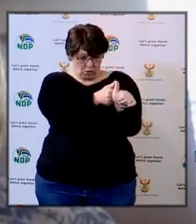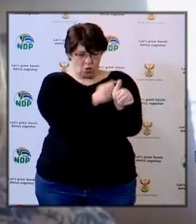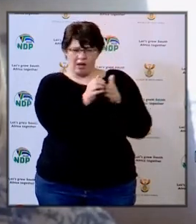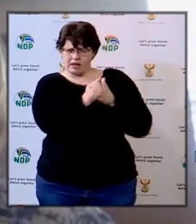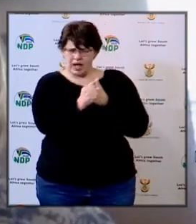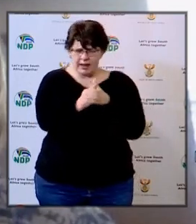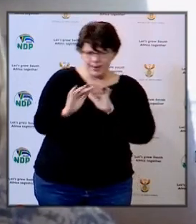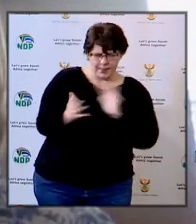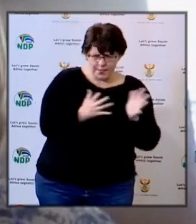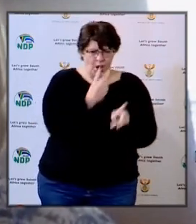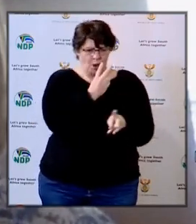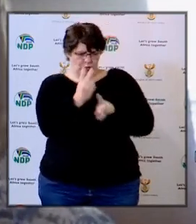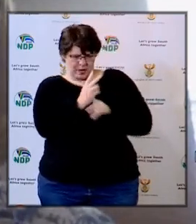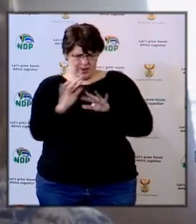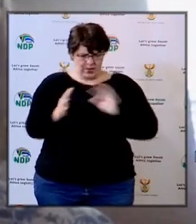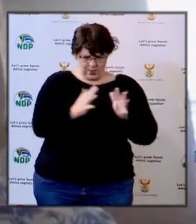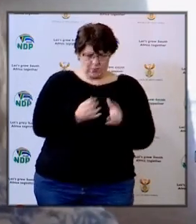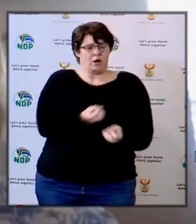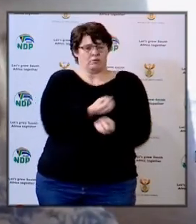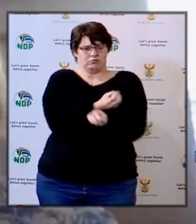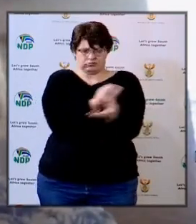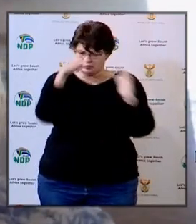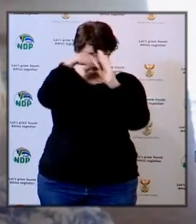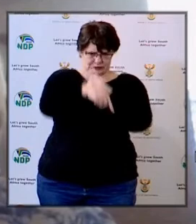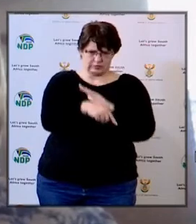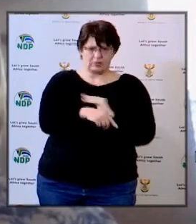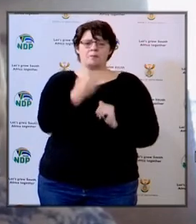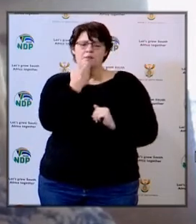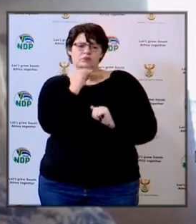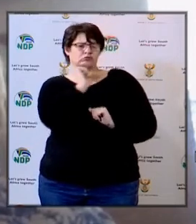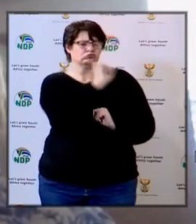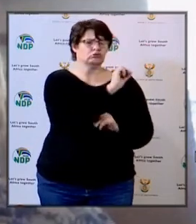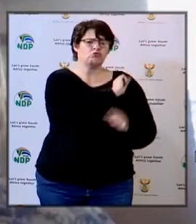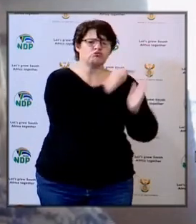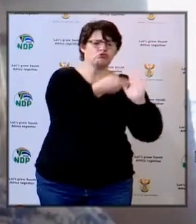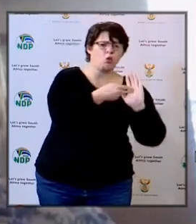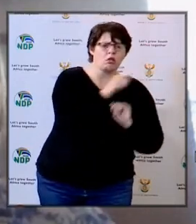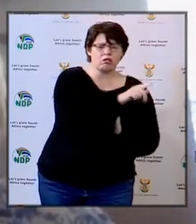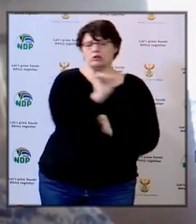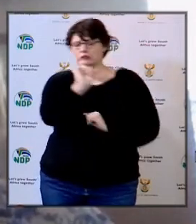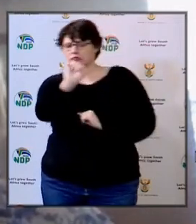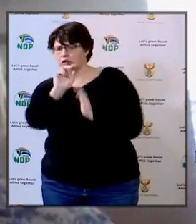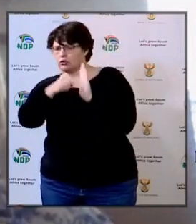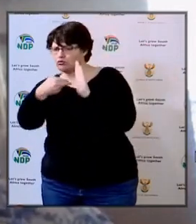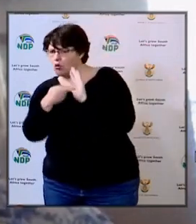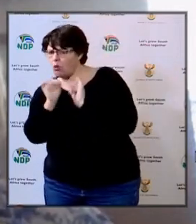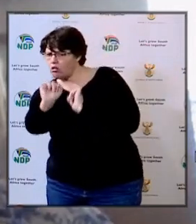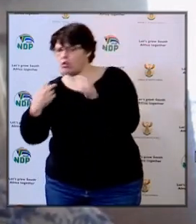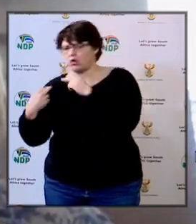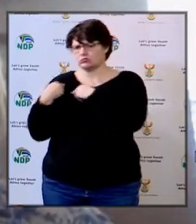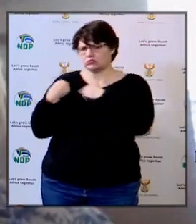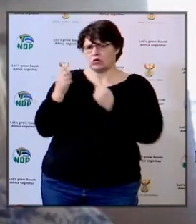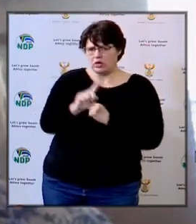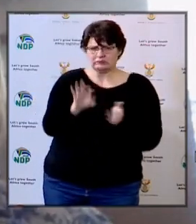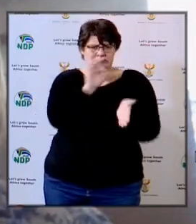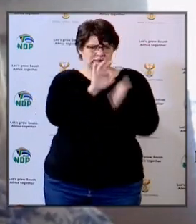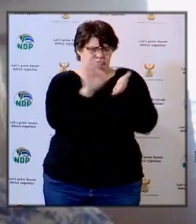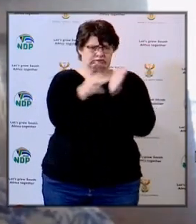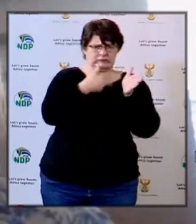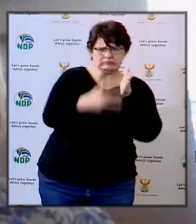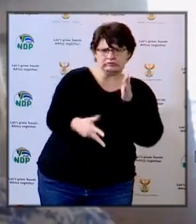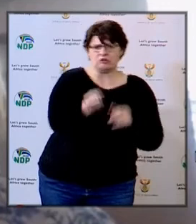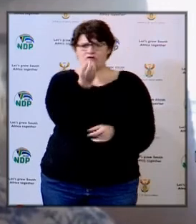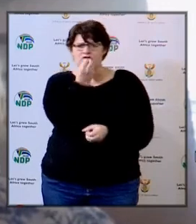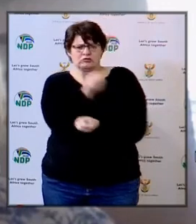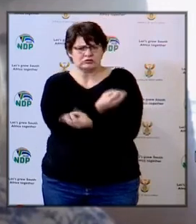to assist them in the preparations, especially roles and responsibilities of different staff, orientation, screening, cleaning of